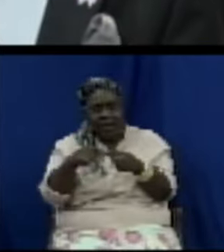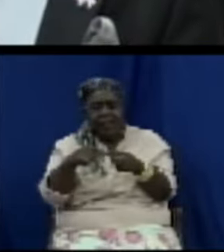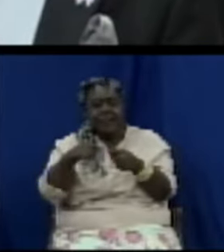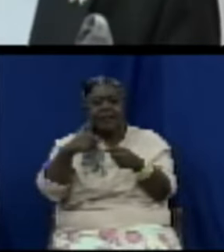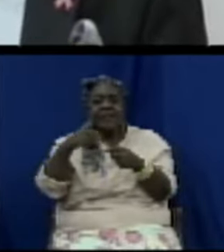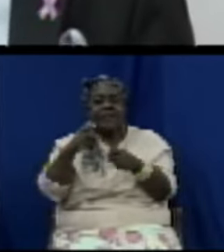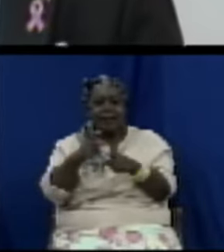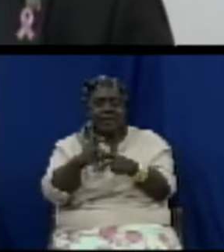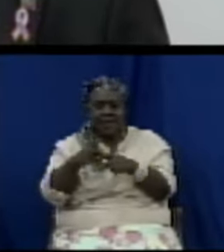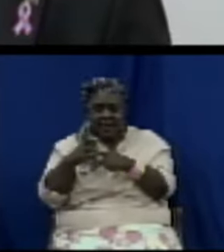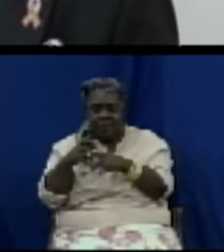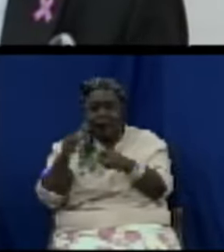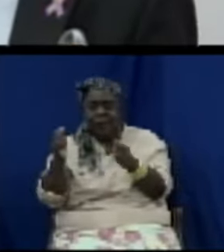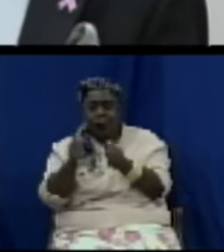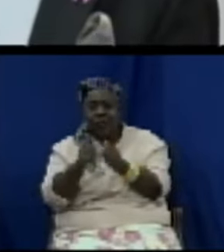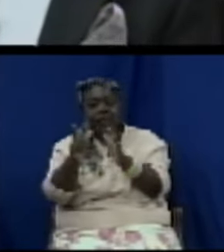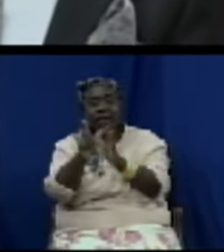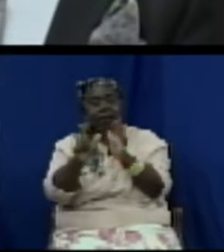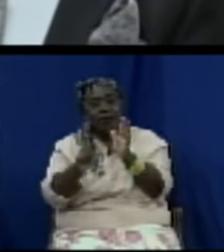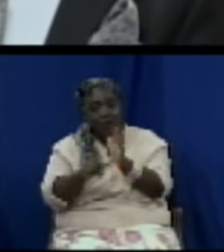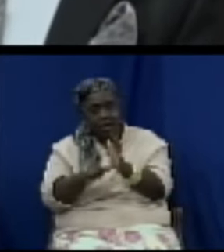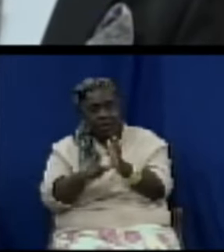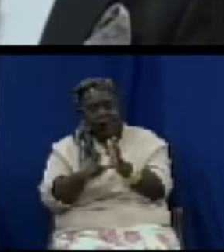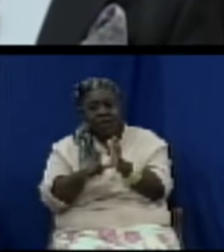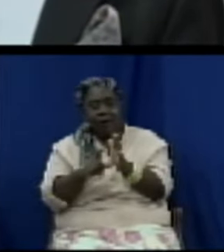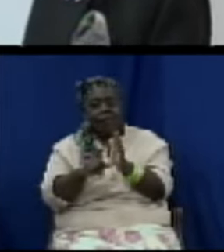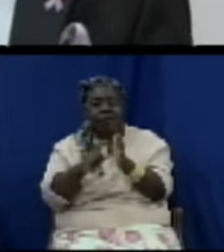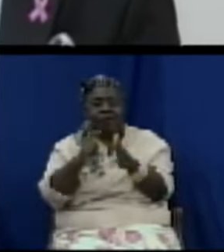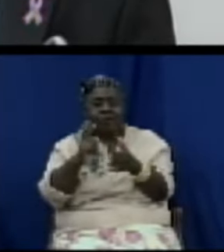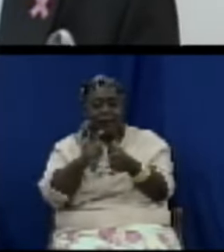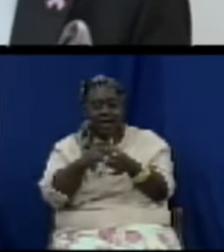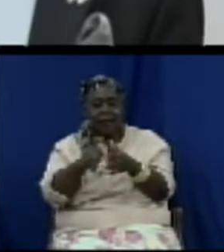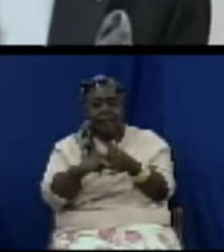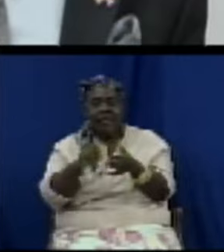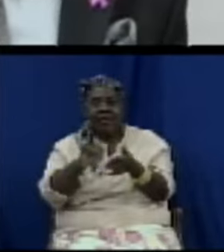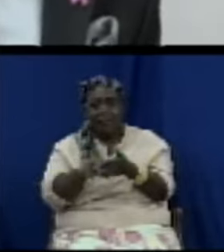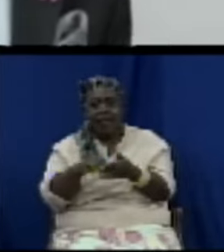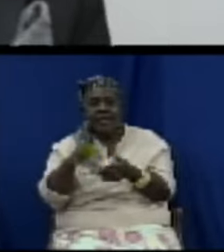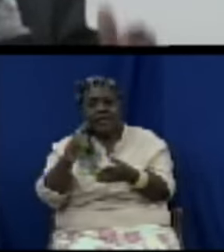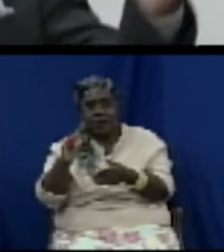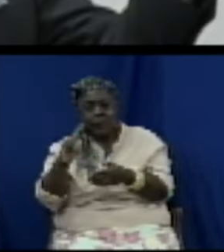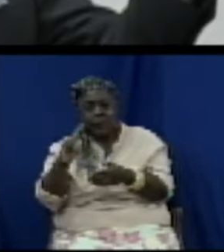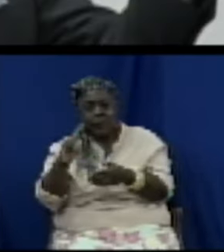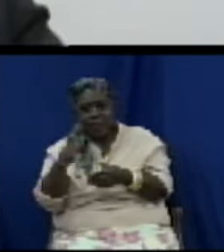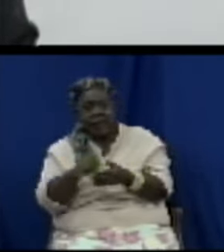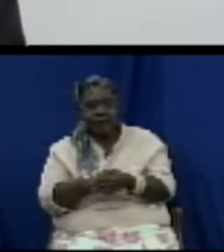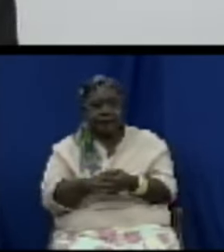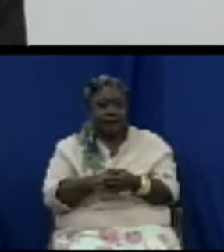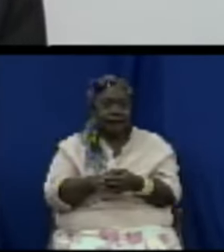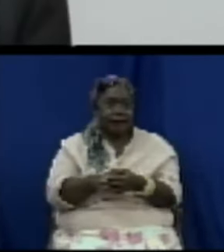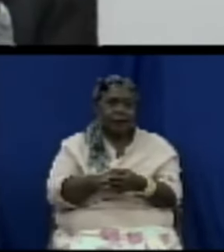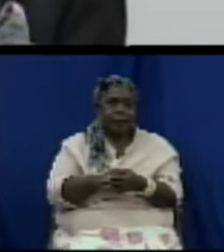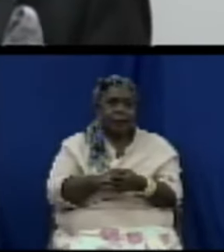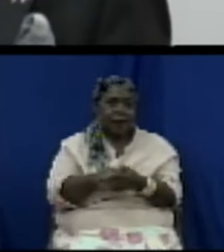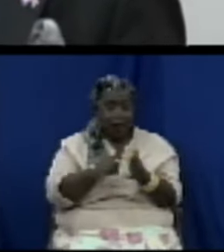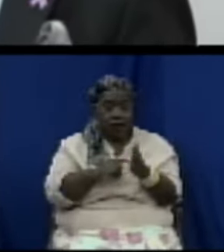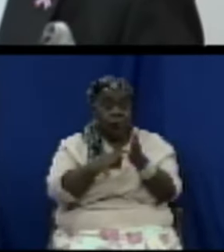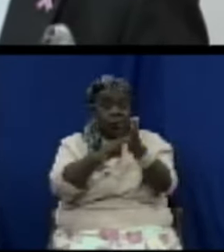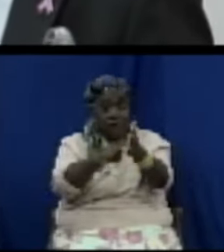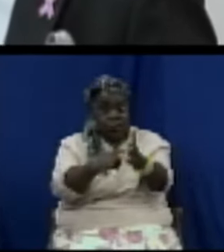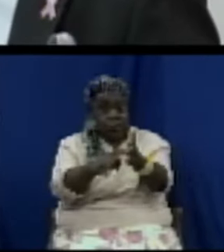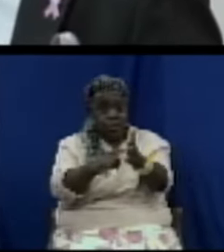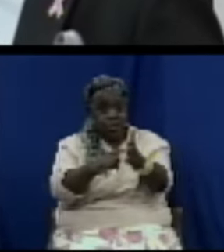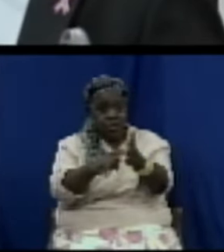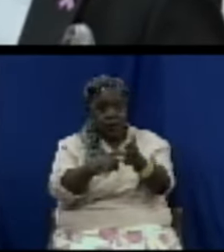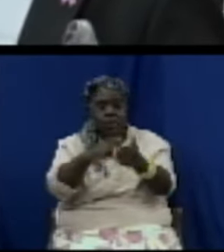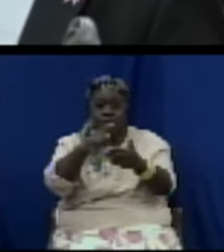the document that is what I bought it for this is what it caused me to transport it this is what it caused me to ensure that it